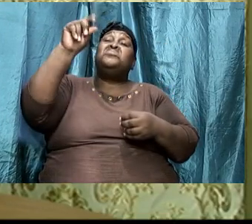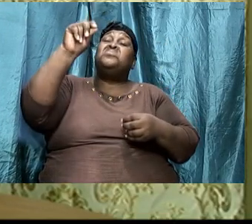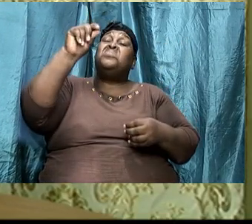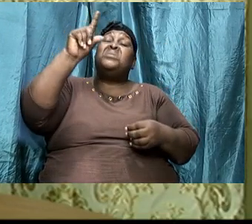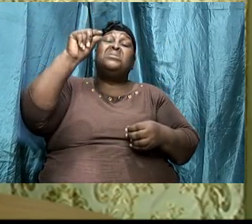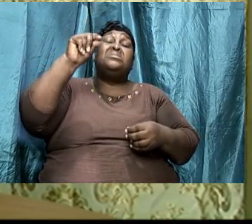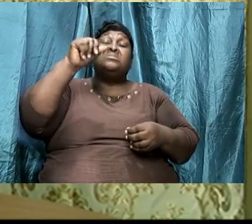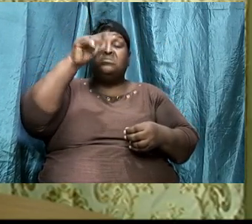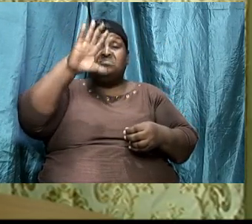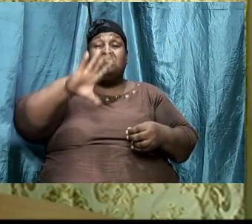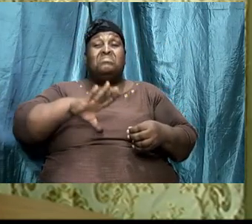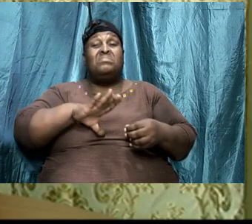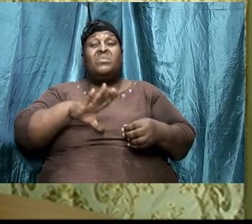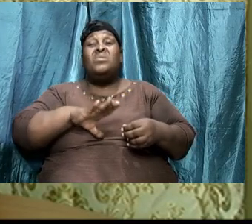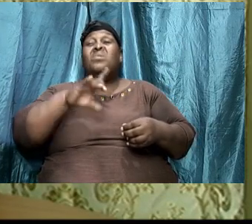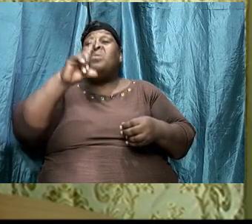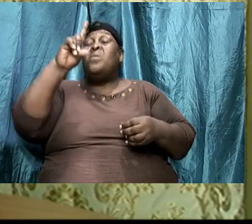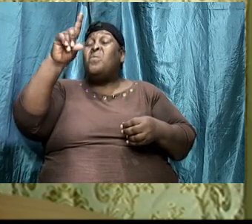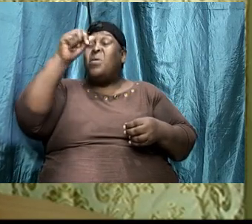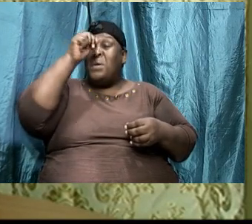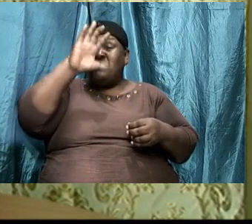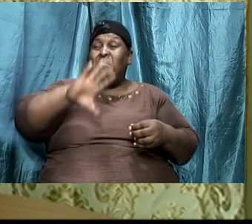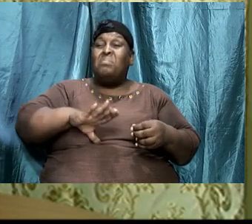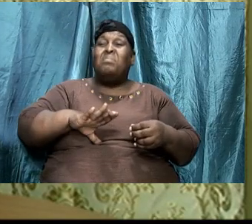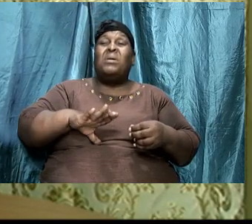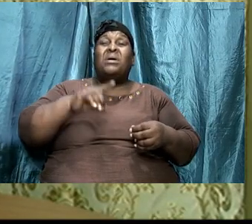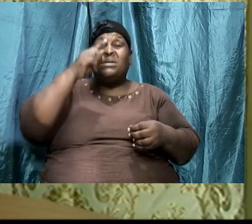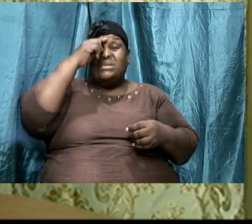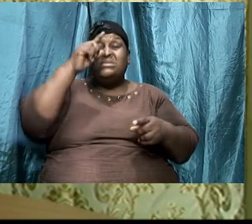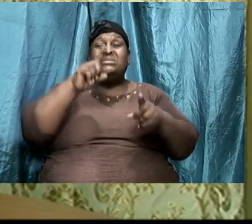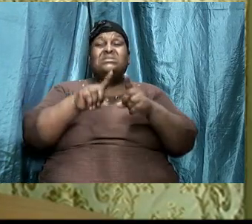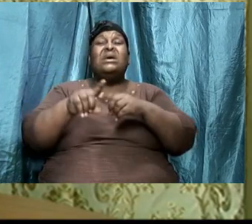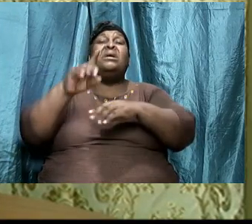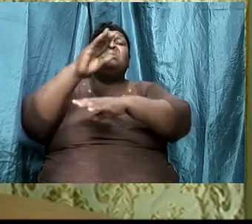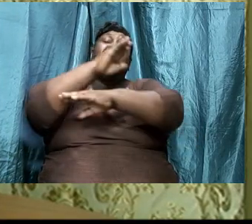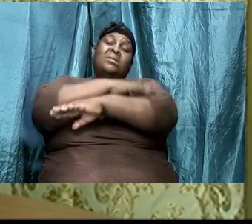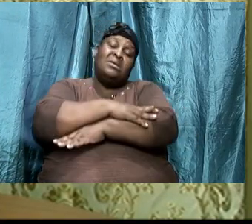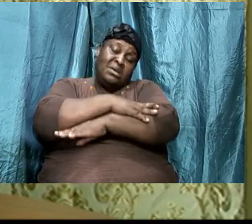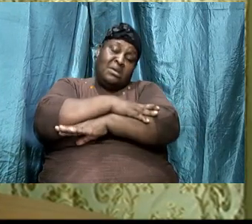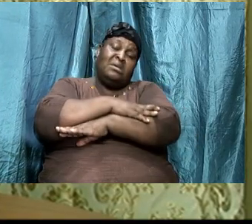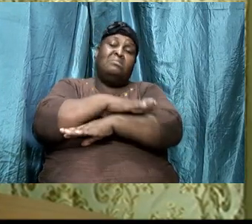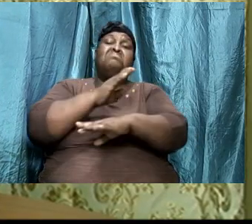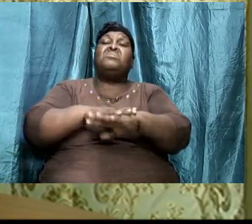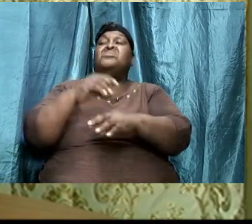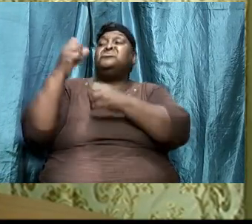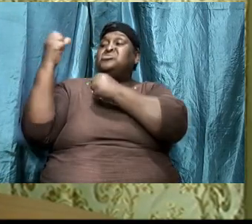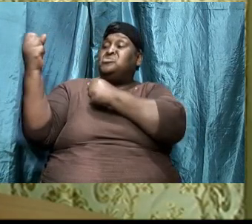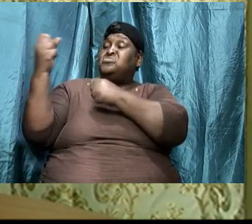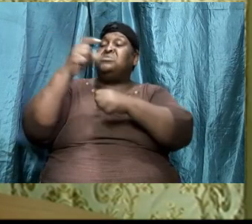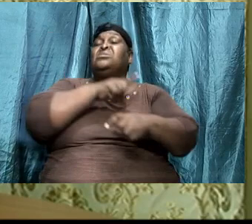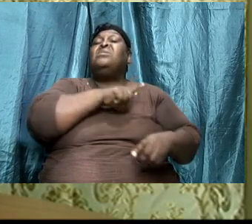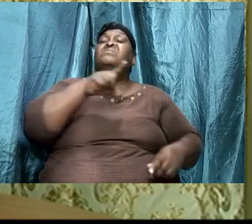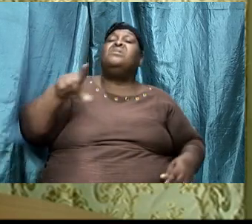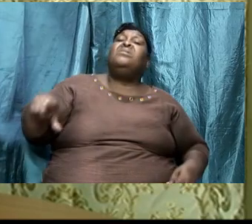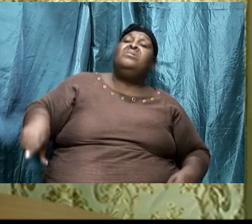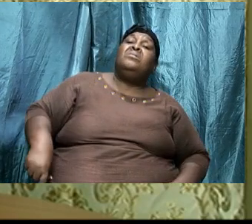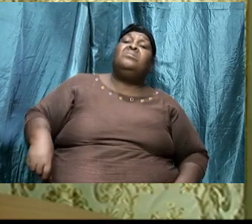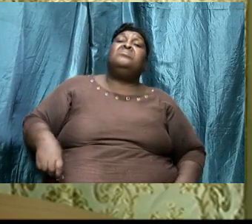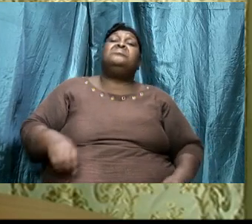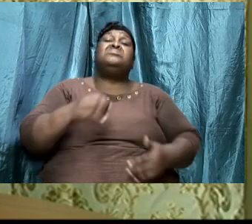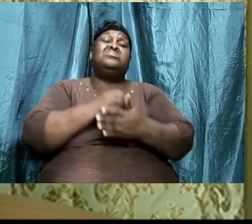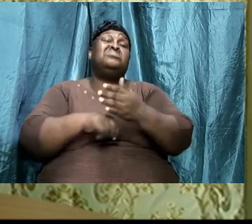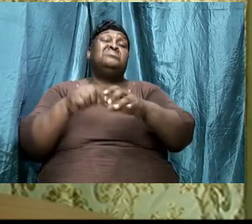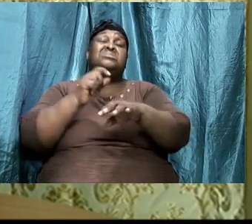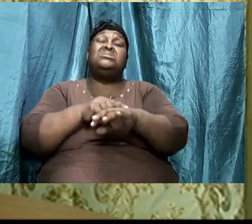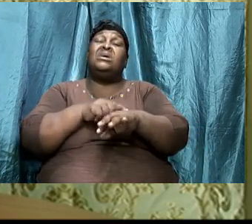he is going to rest upon the strength of the Lord so you see sometimes it is not about anything that we have